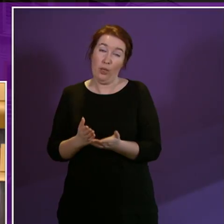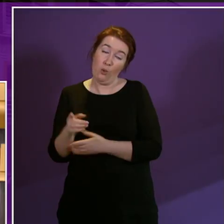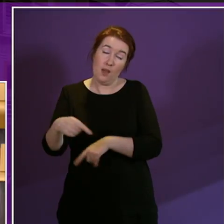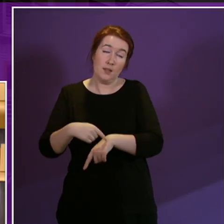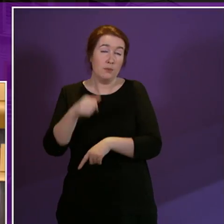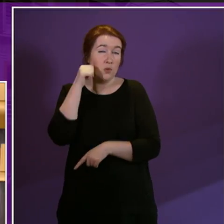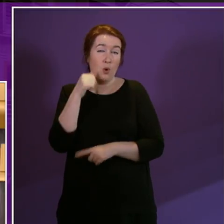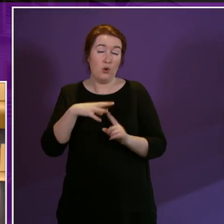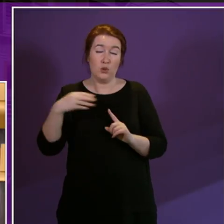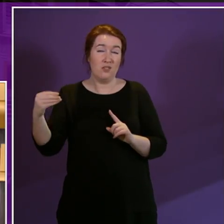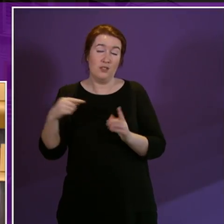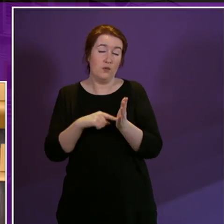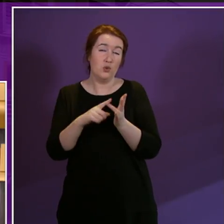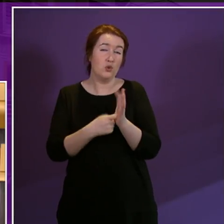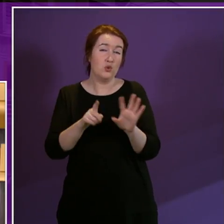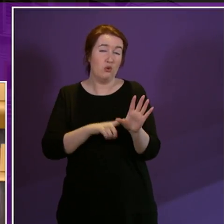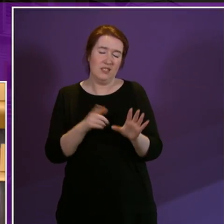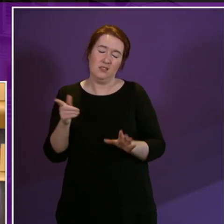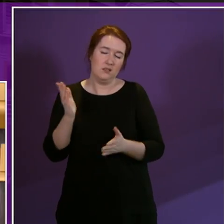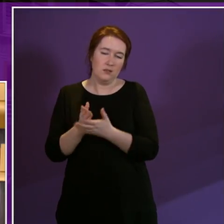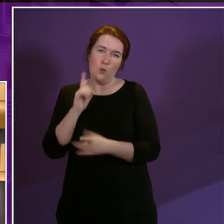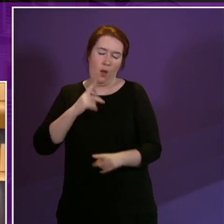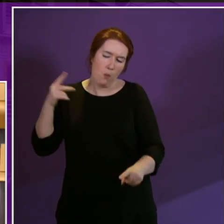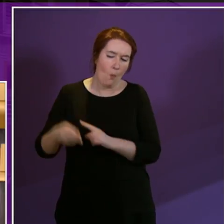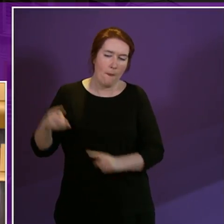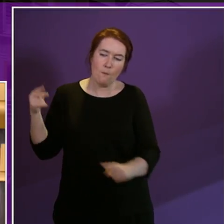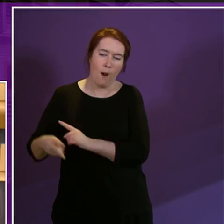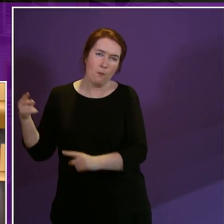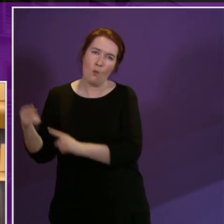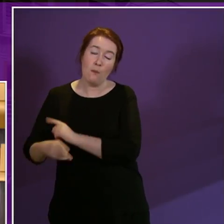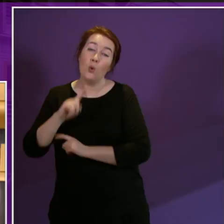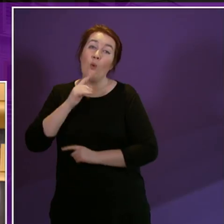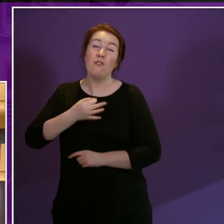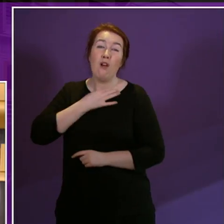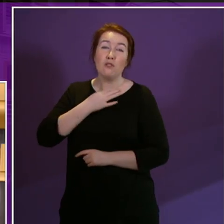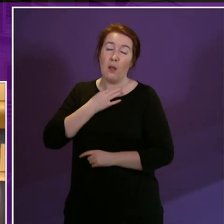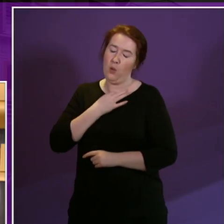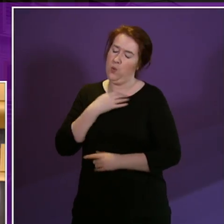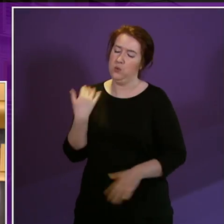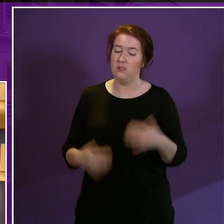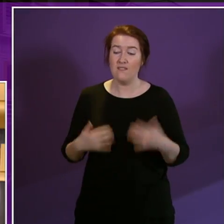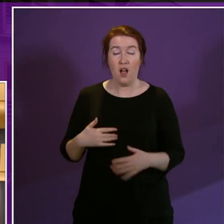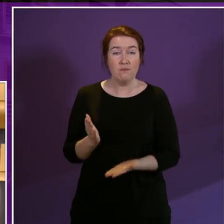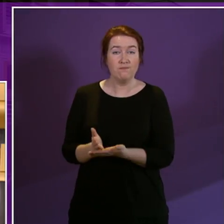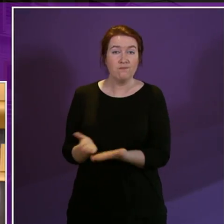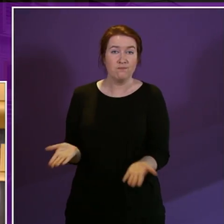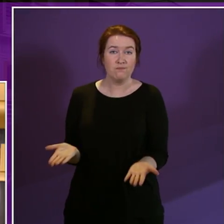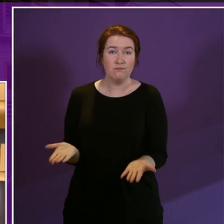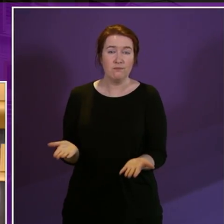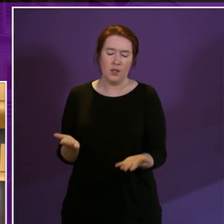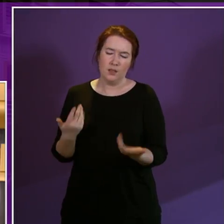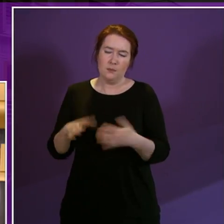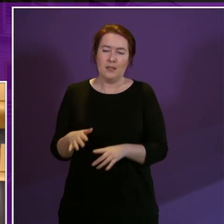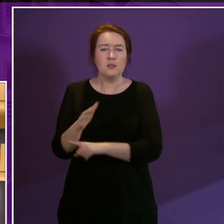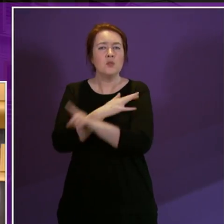continue to make their savage cuts, and the most vulnerable will continue to suffer. And in a letter to the Social Security